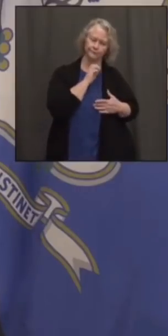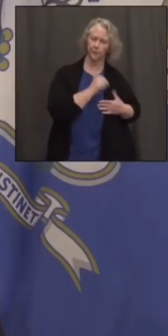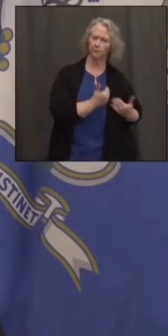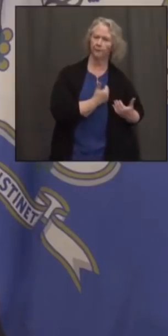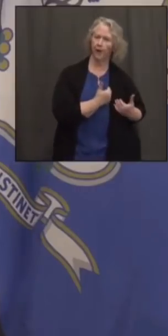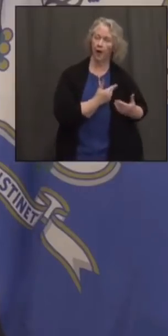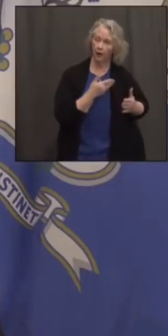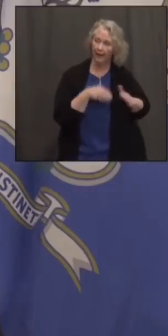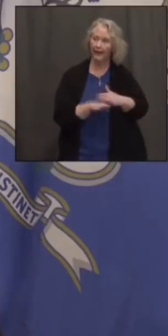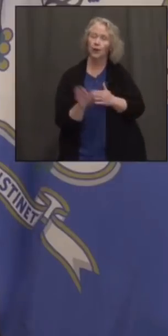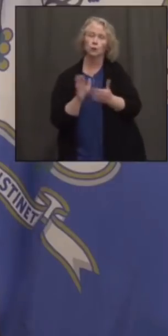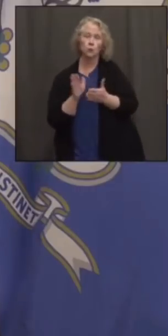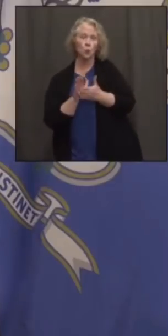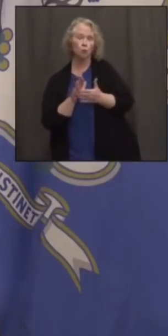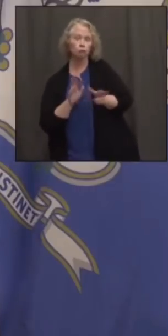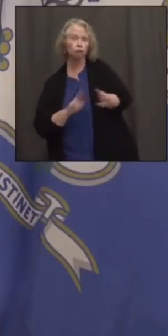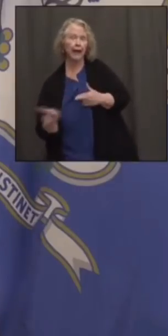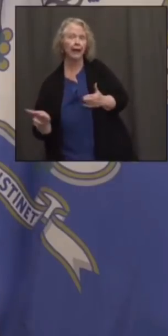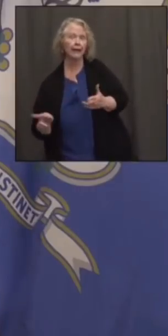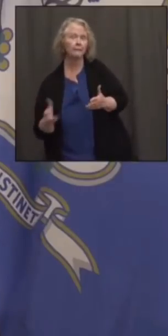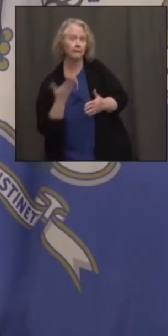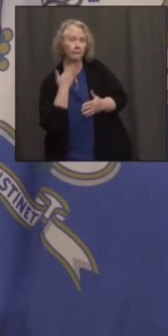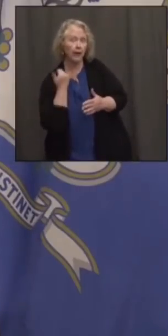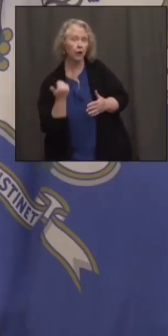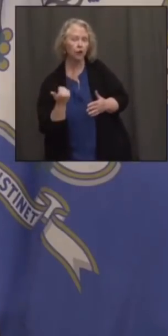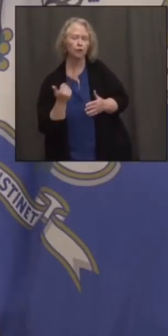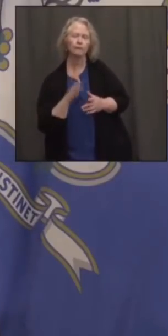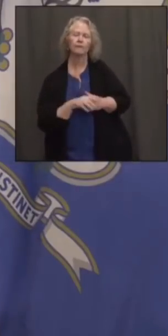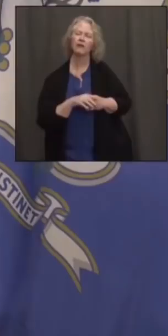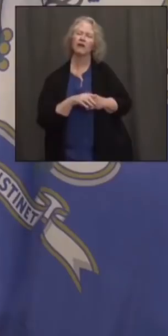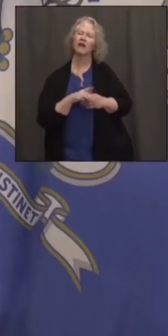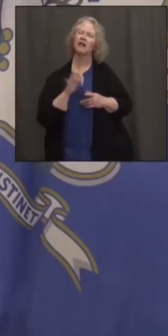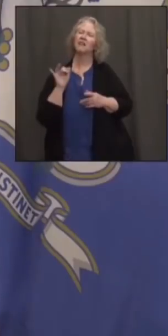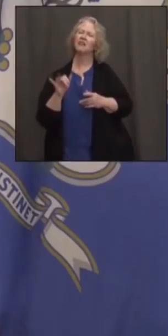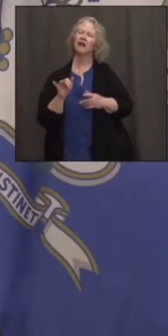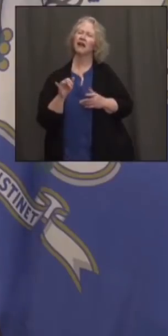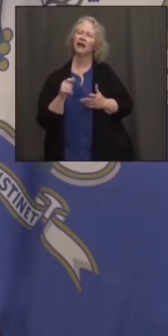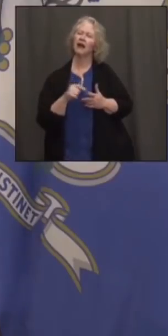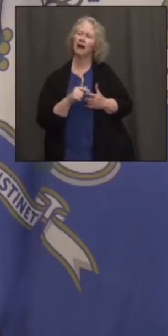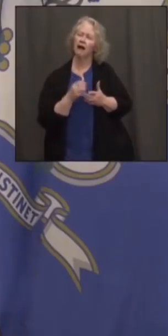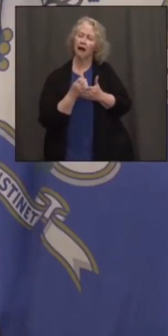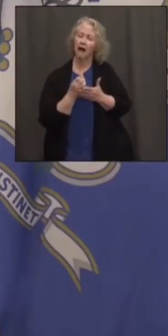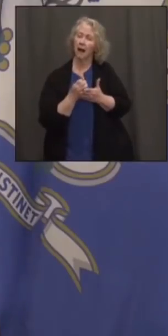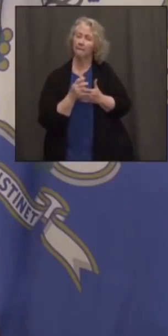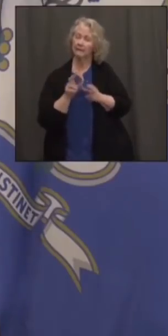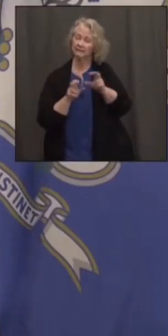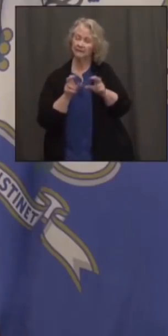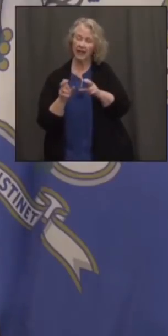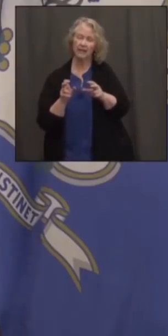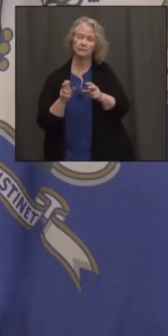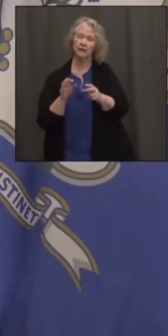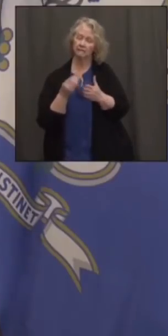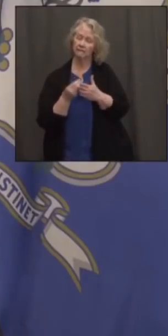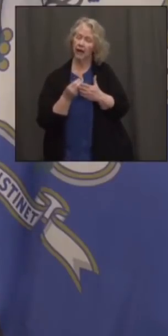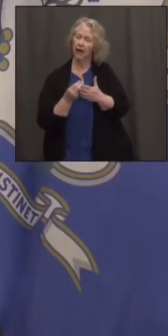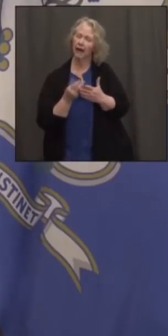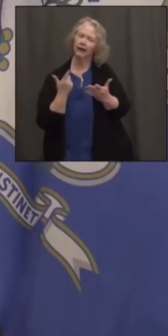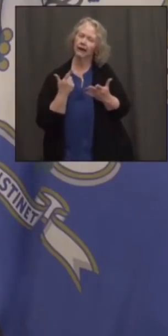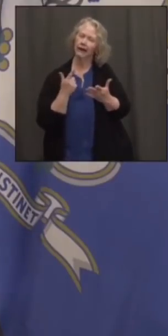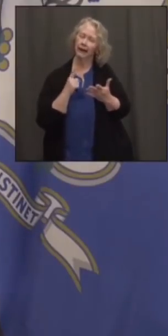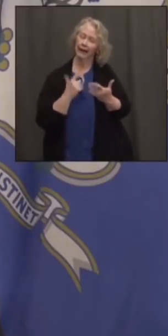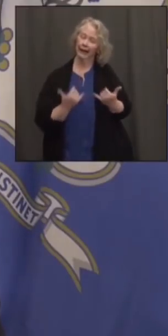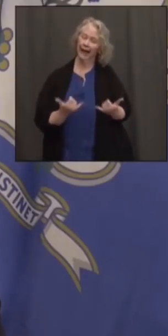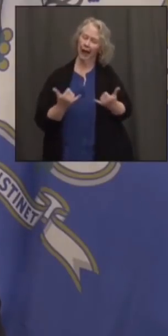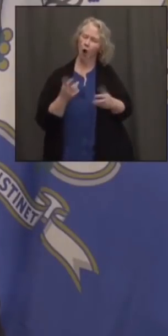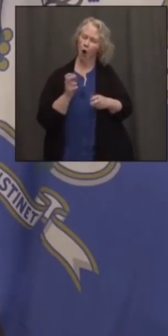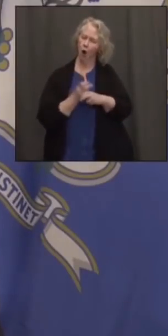investment fund is really demonstrable. Maybe not in two years, to be blunt, Stan, but at least be able to